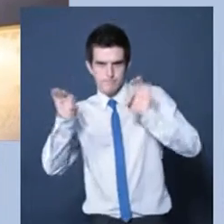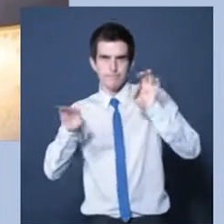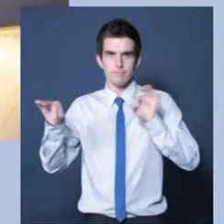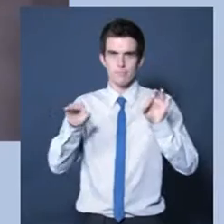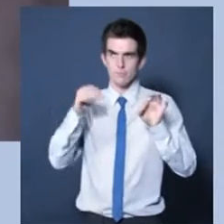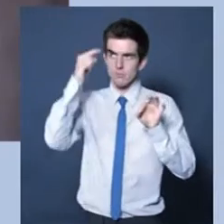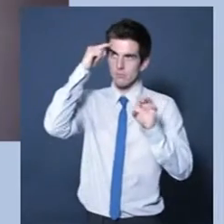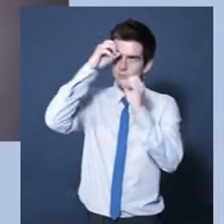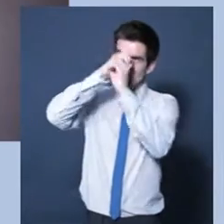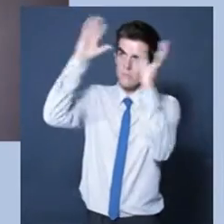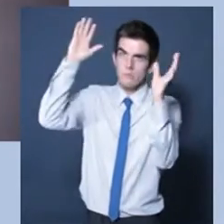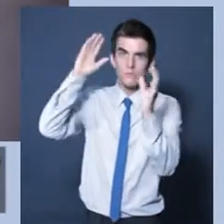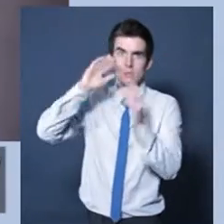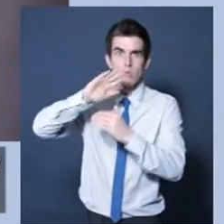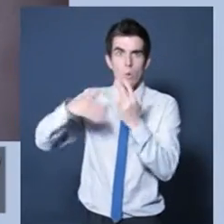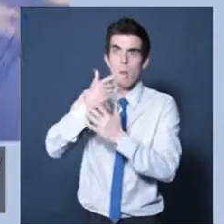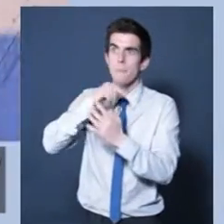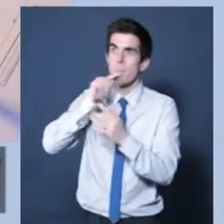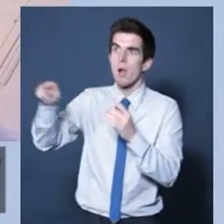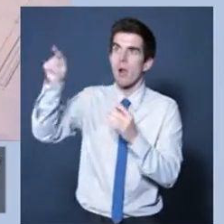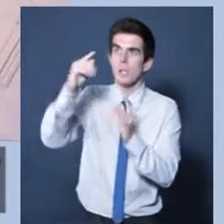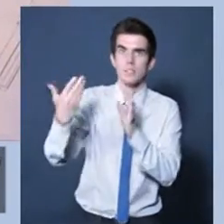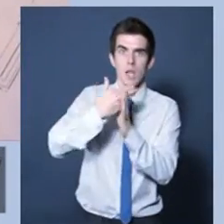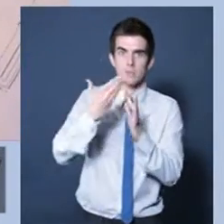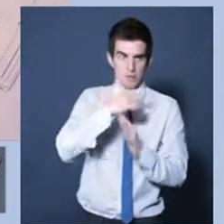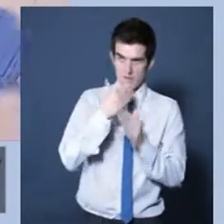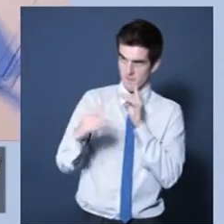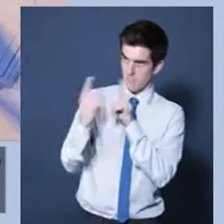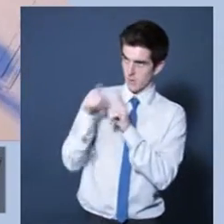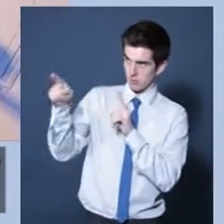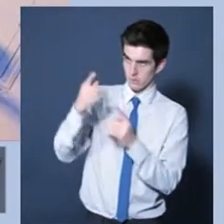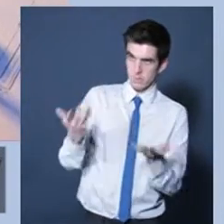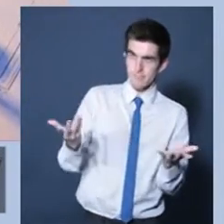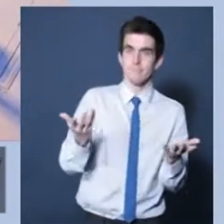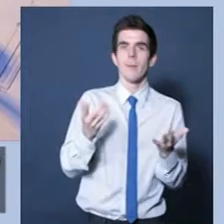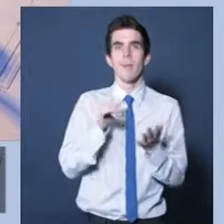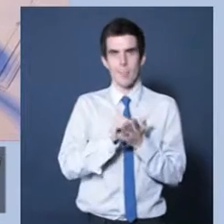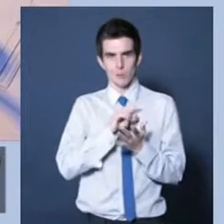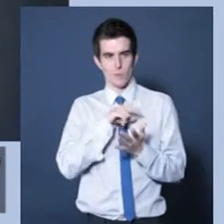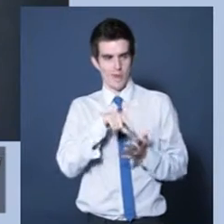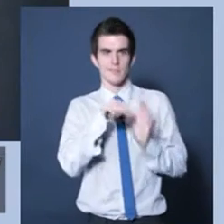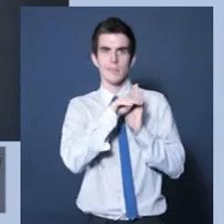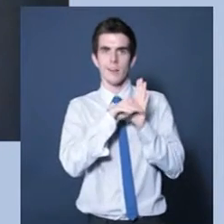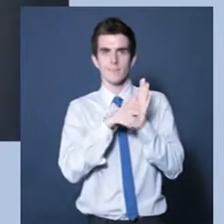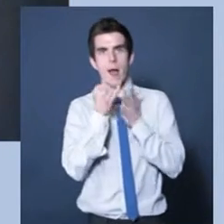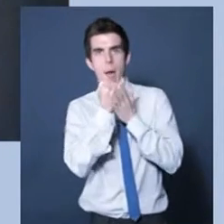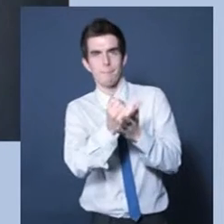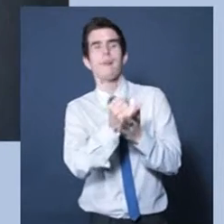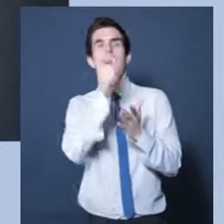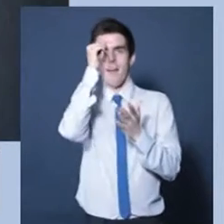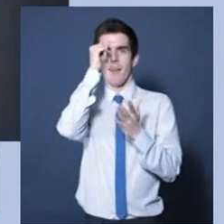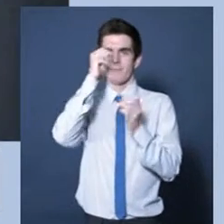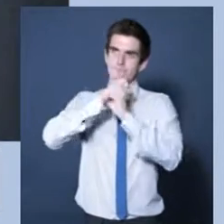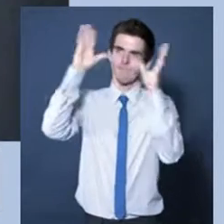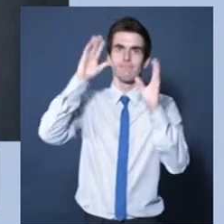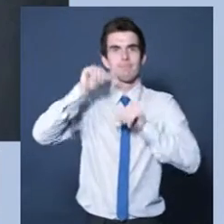use of a building is somebody who's way downstream from the early design process. So how on earth do you make